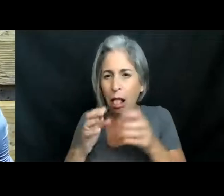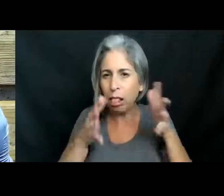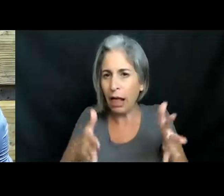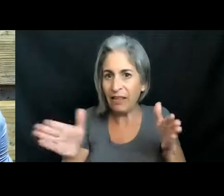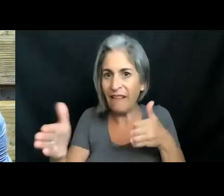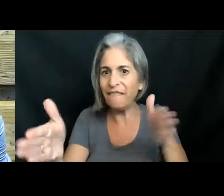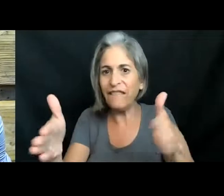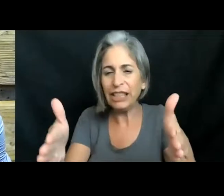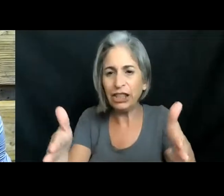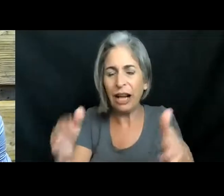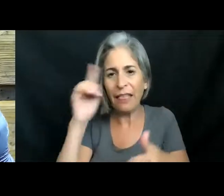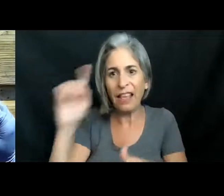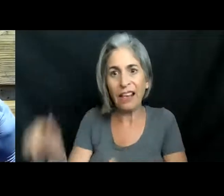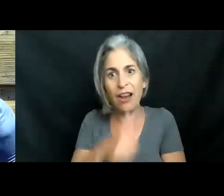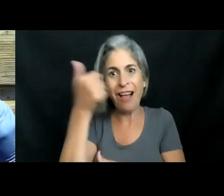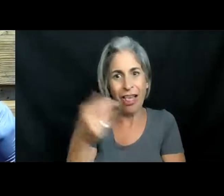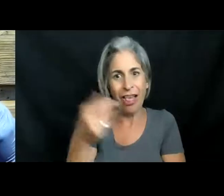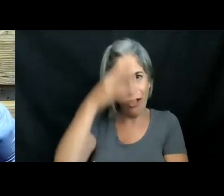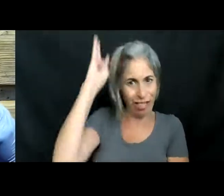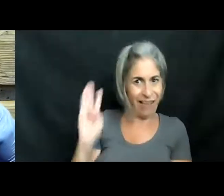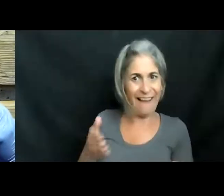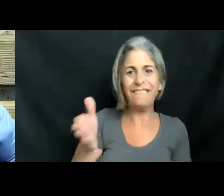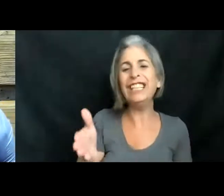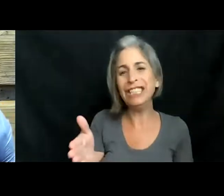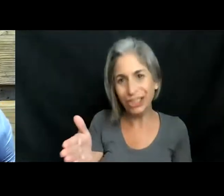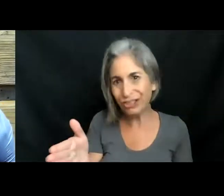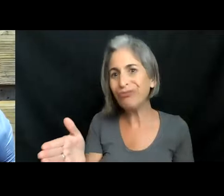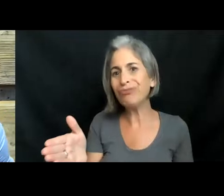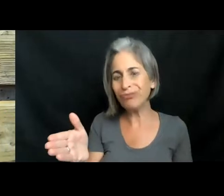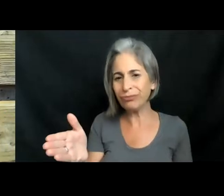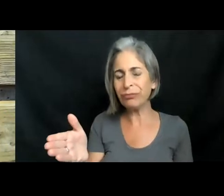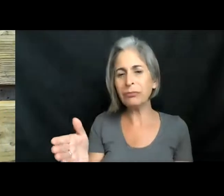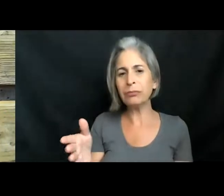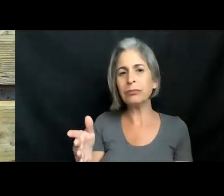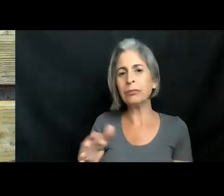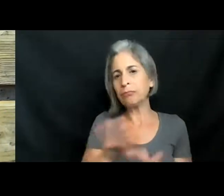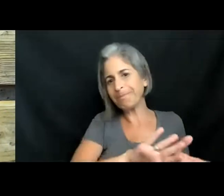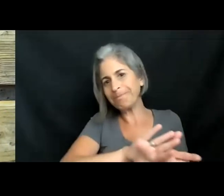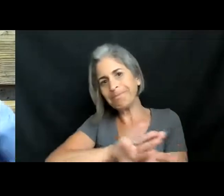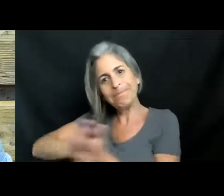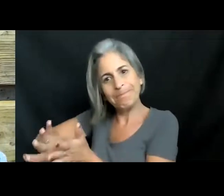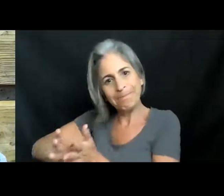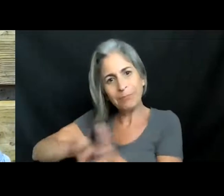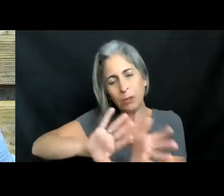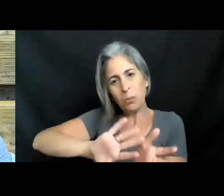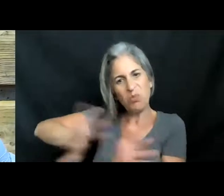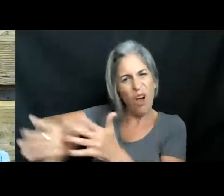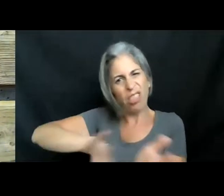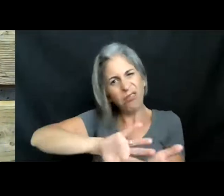I'm guessing is another lionfish. So we're going to move those guys out of the way. All the food can go over here.